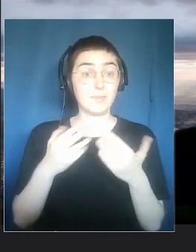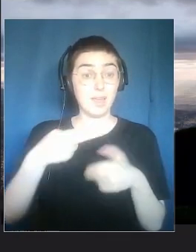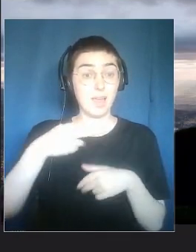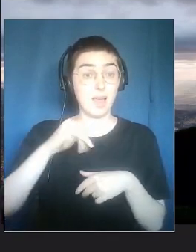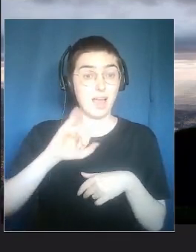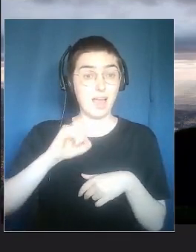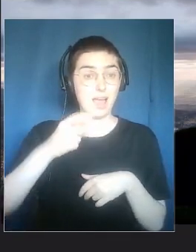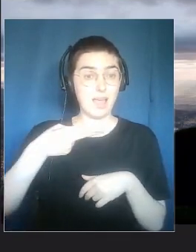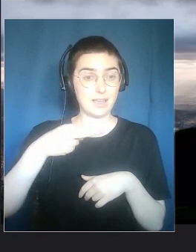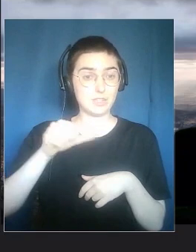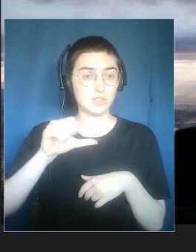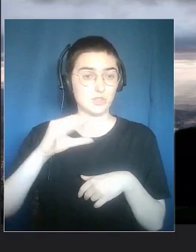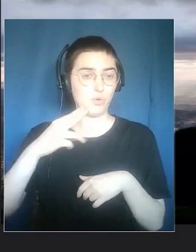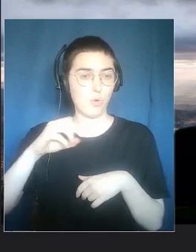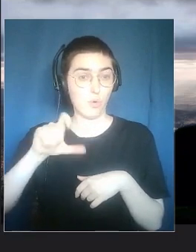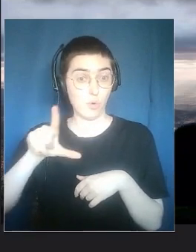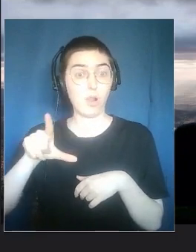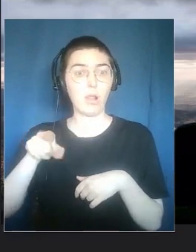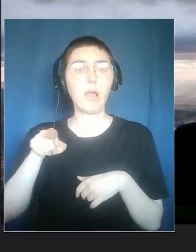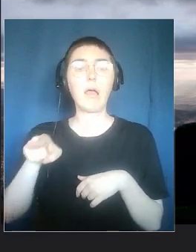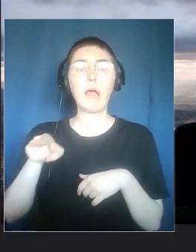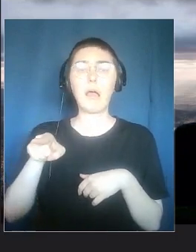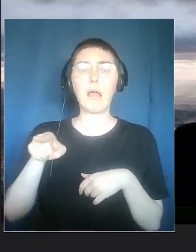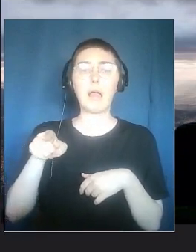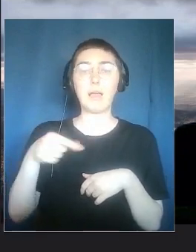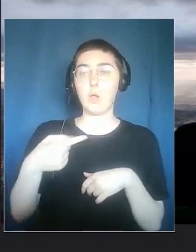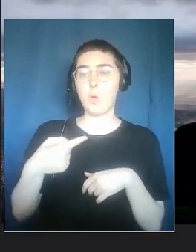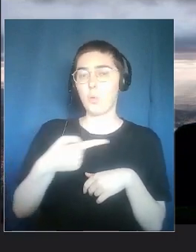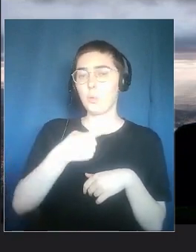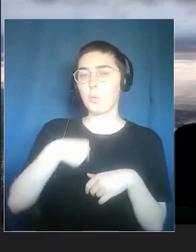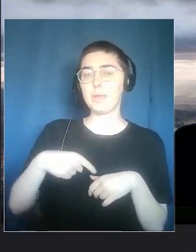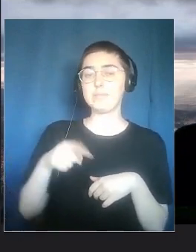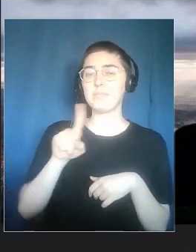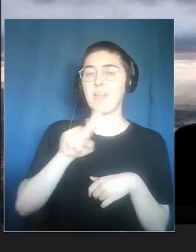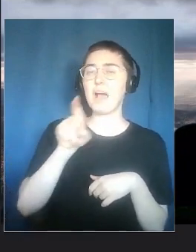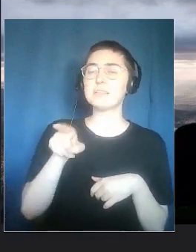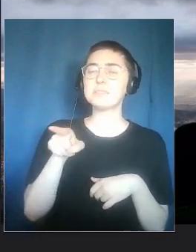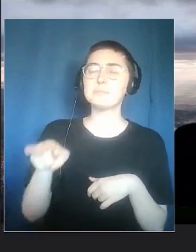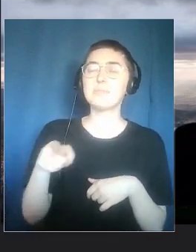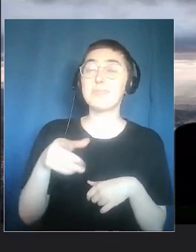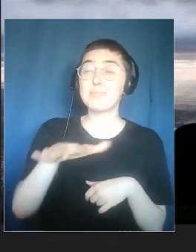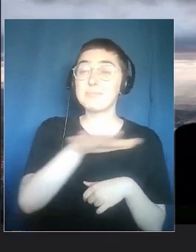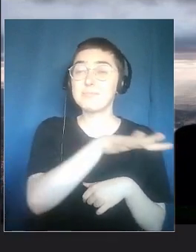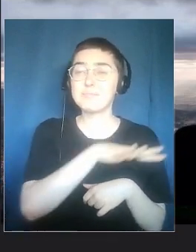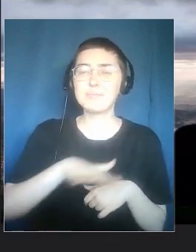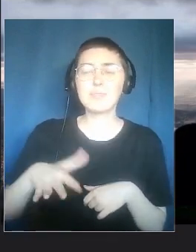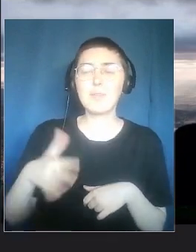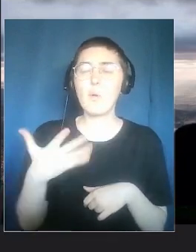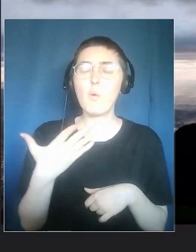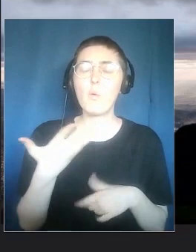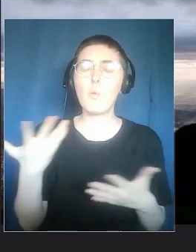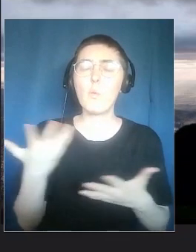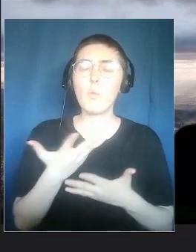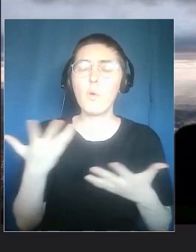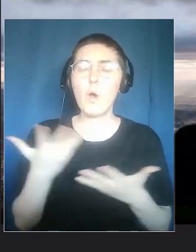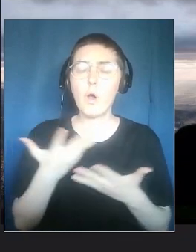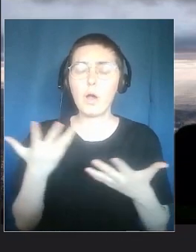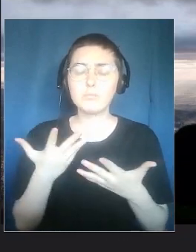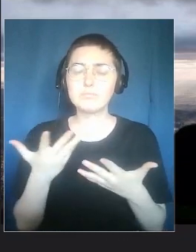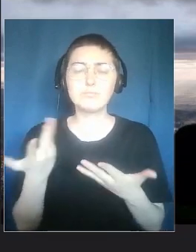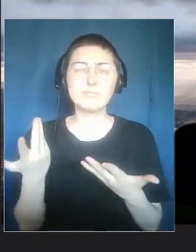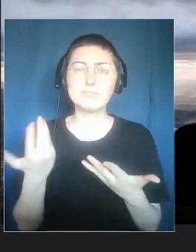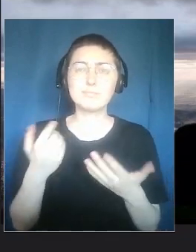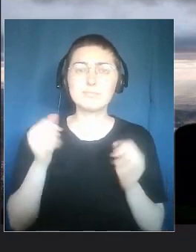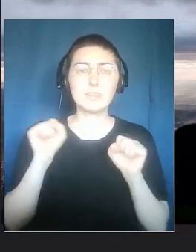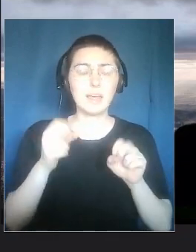The first meeting was, what can you see in Valle Alpine? They said, there is nothing there. There is nothing in